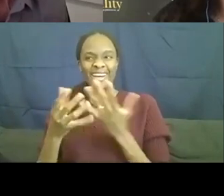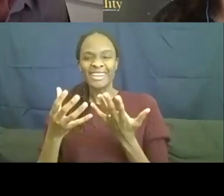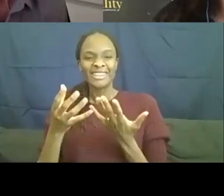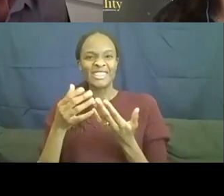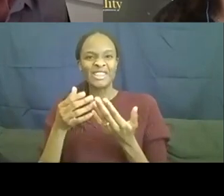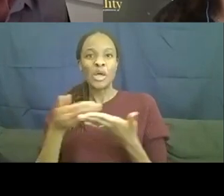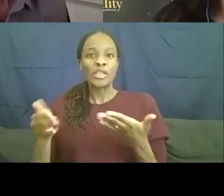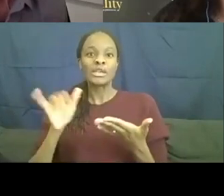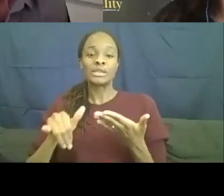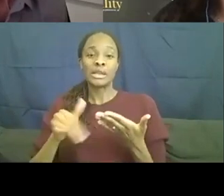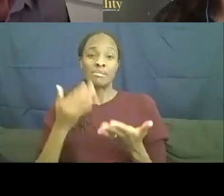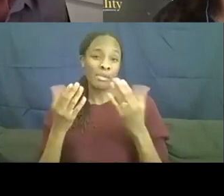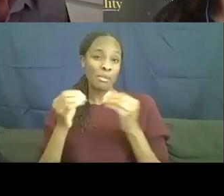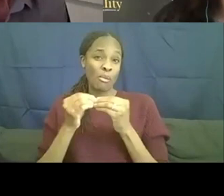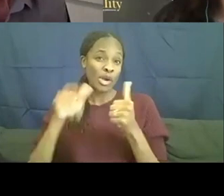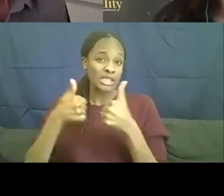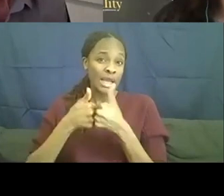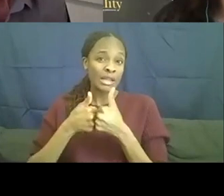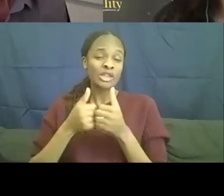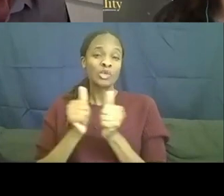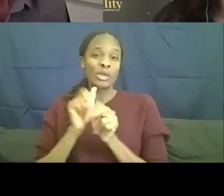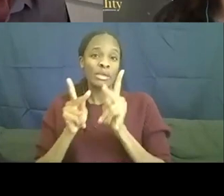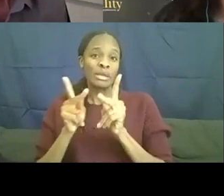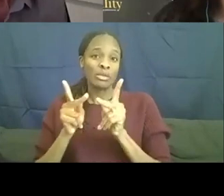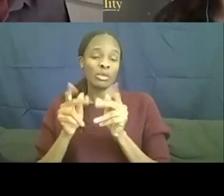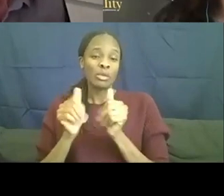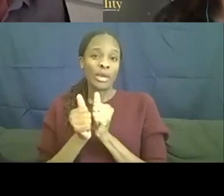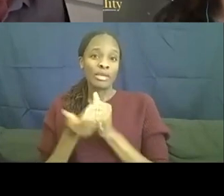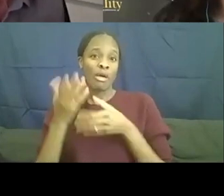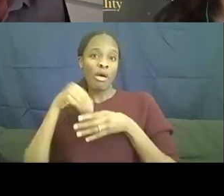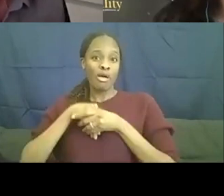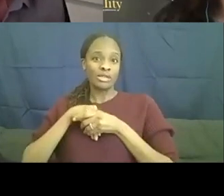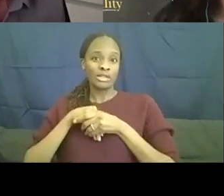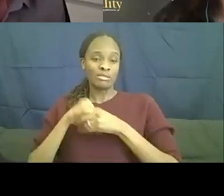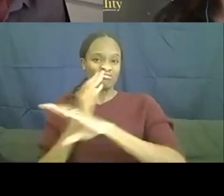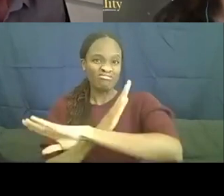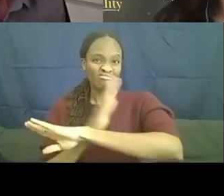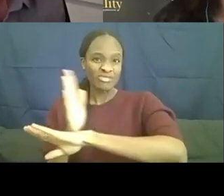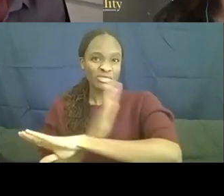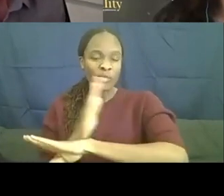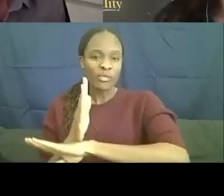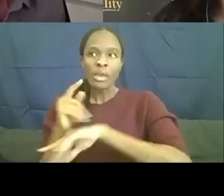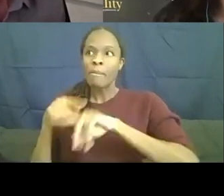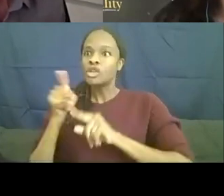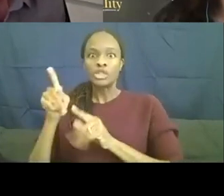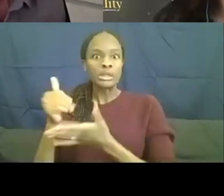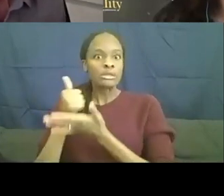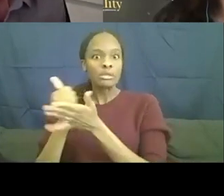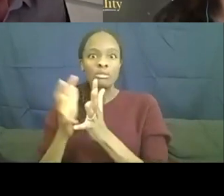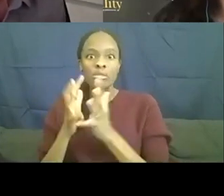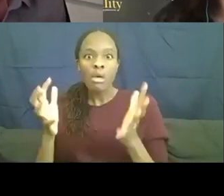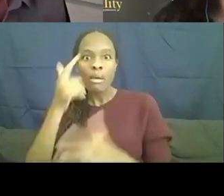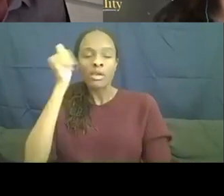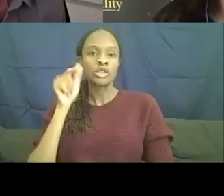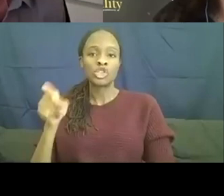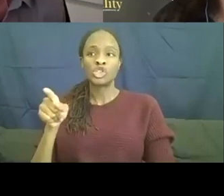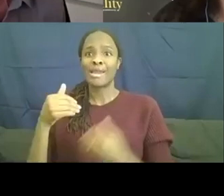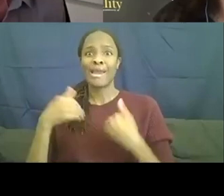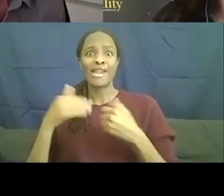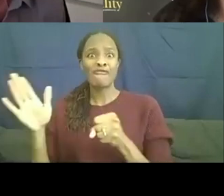challenging for people with autism, people on the spectrum. But she was our way in because she wanted to mount a full on musical.